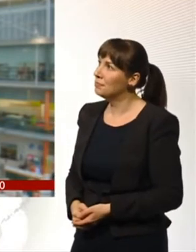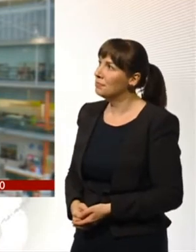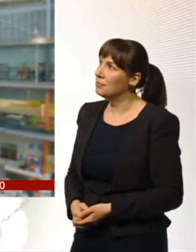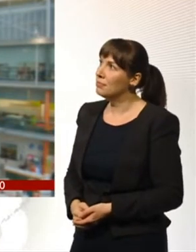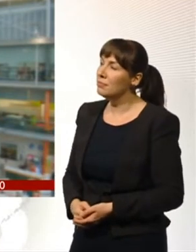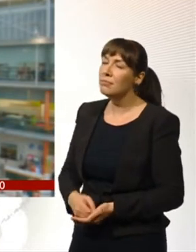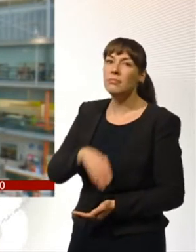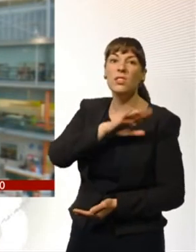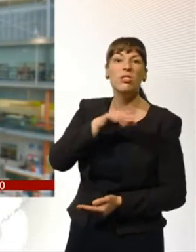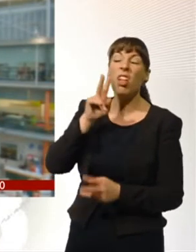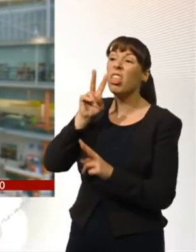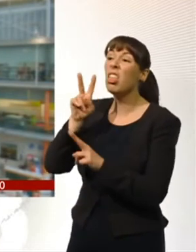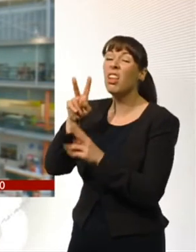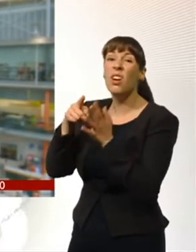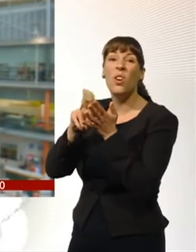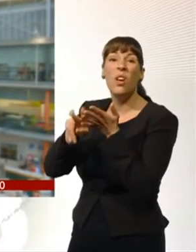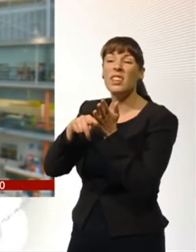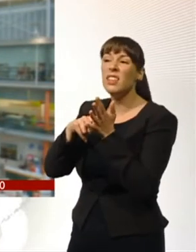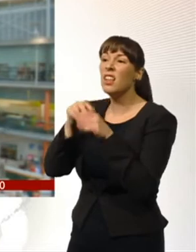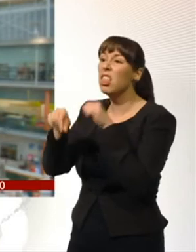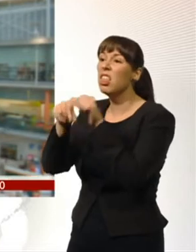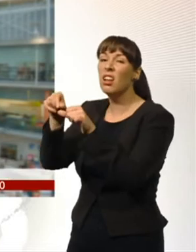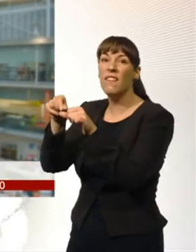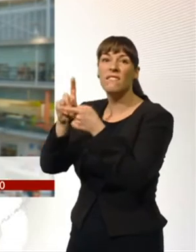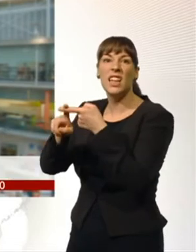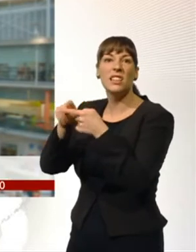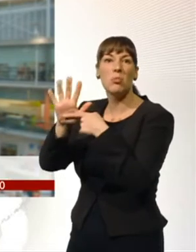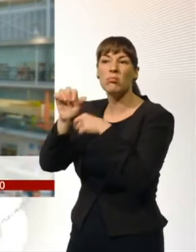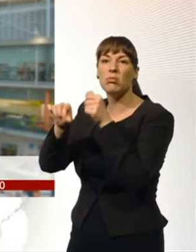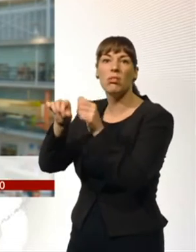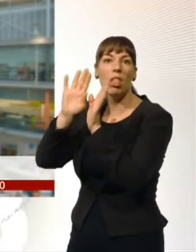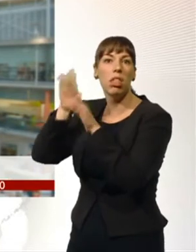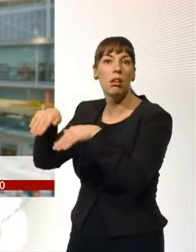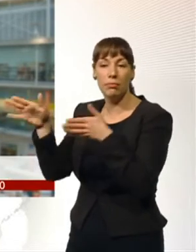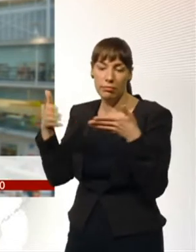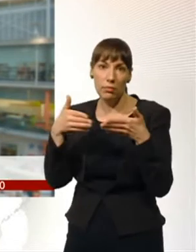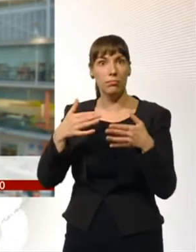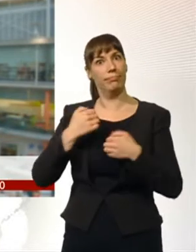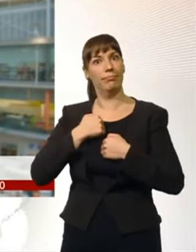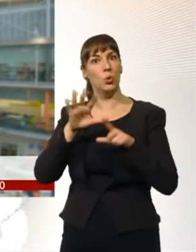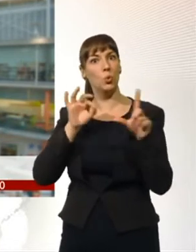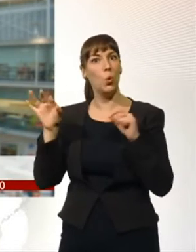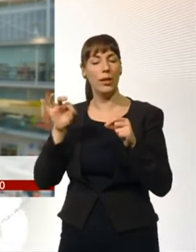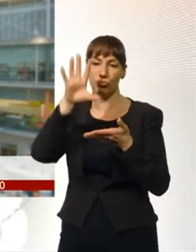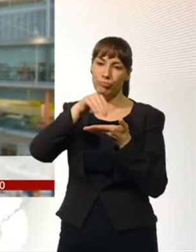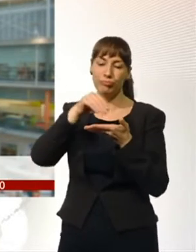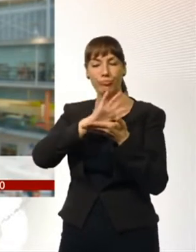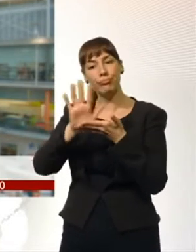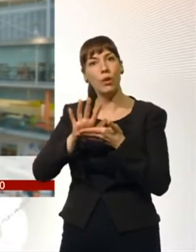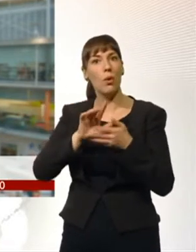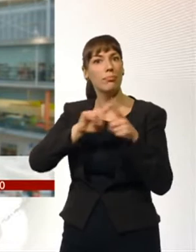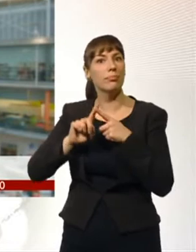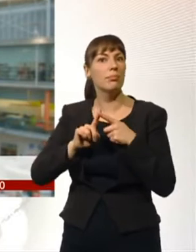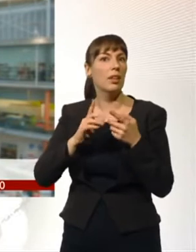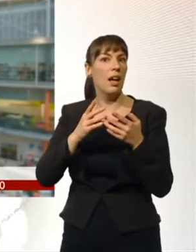more towards watching television when they want to watch it, where they want to watch it, so on tablets, on on-demand services such as YouTube for instance.